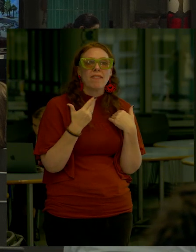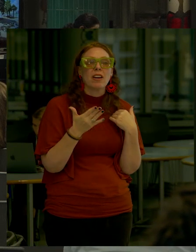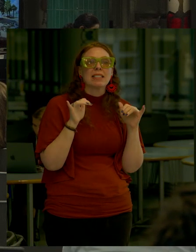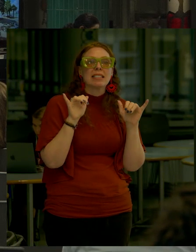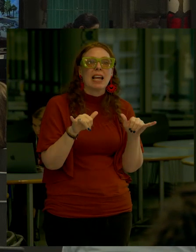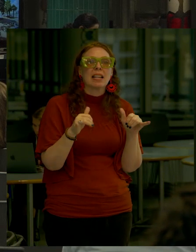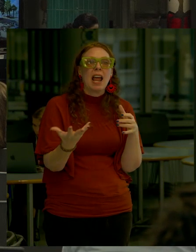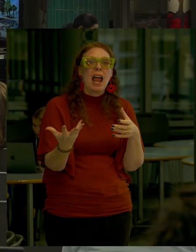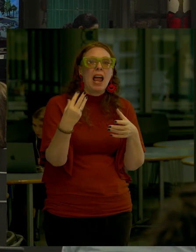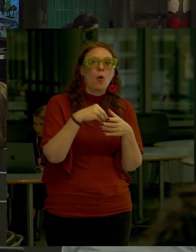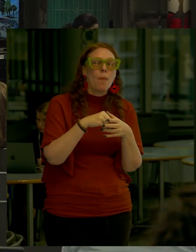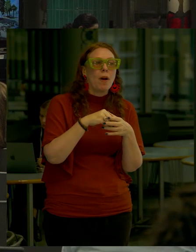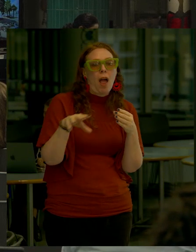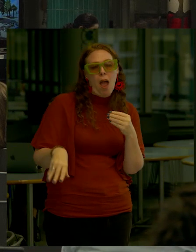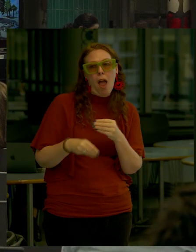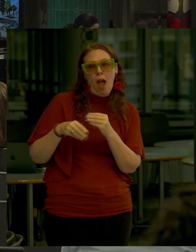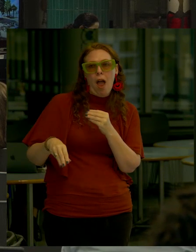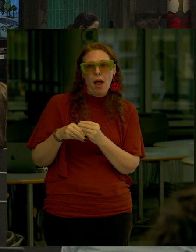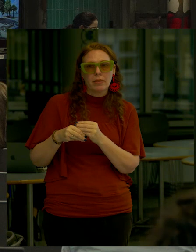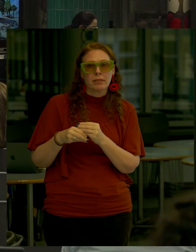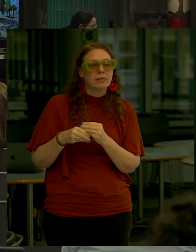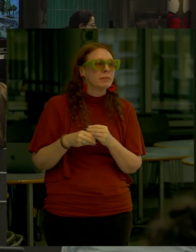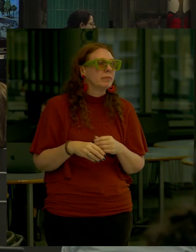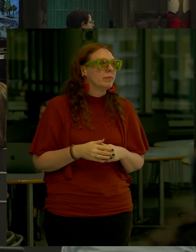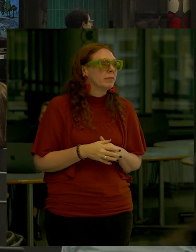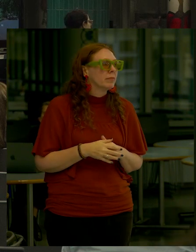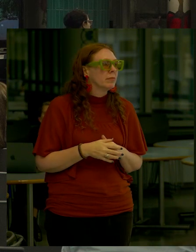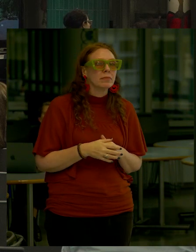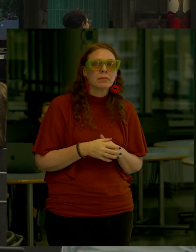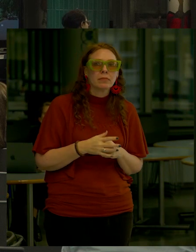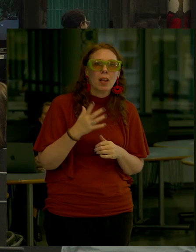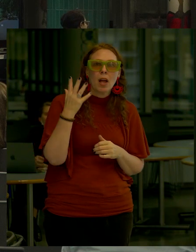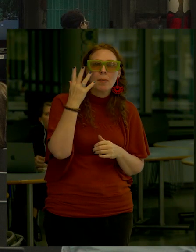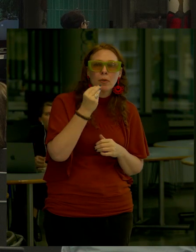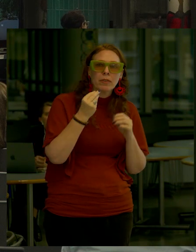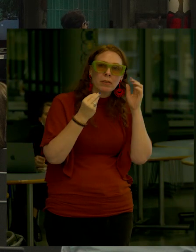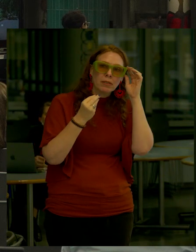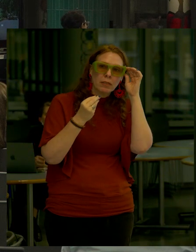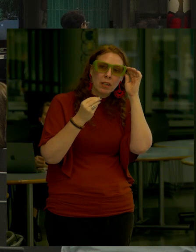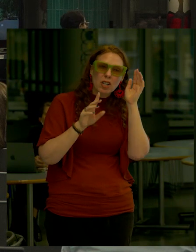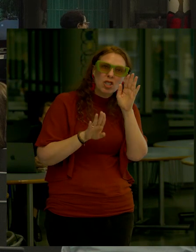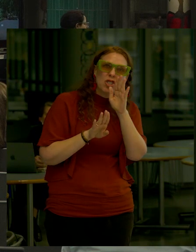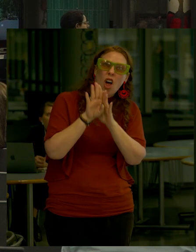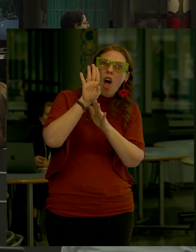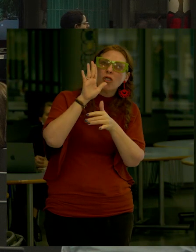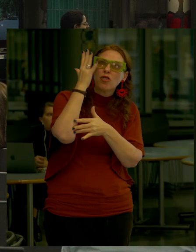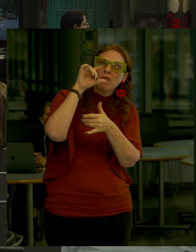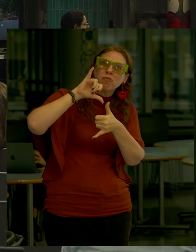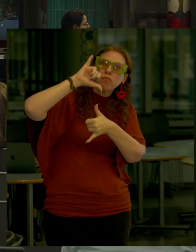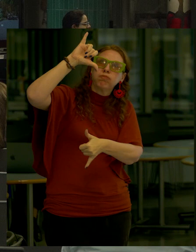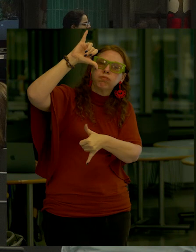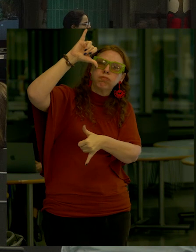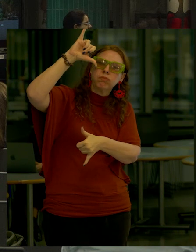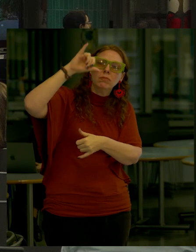then you incorporate the other elements in as makes sense Because for example, look at the beautiful tall trees that are there now